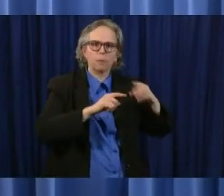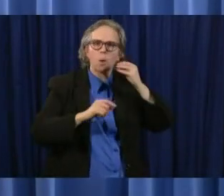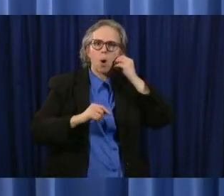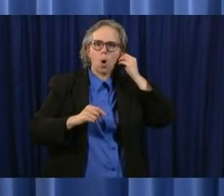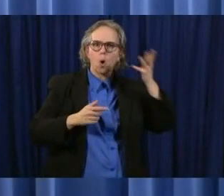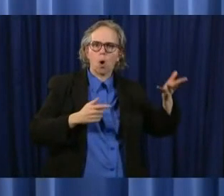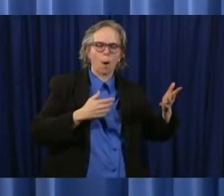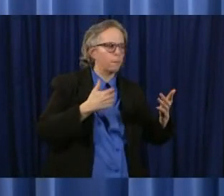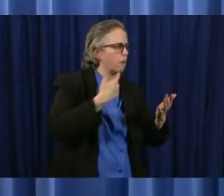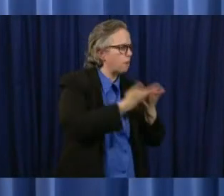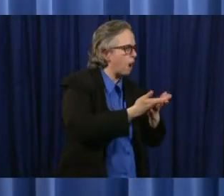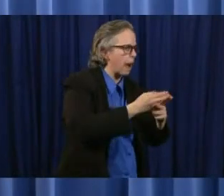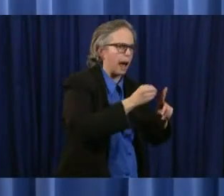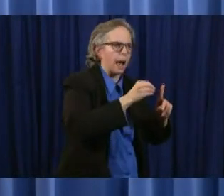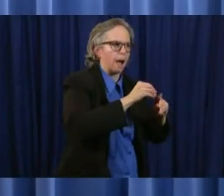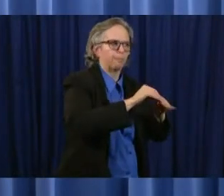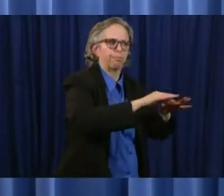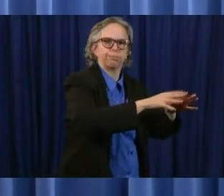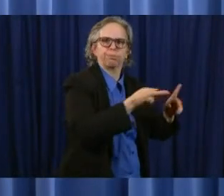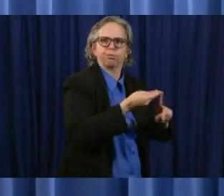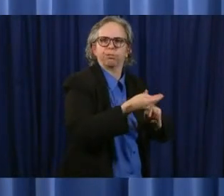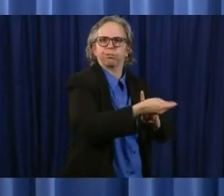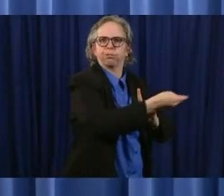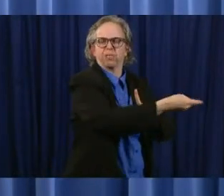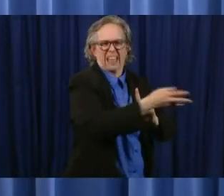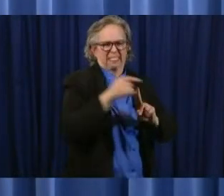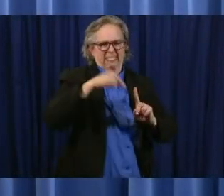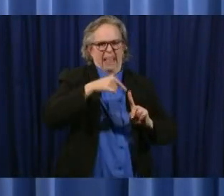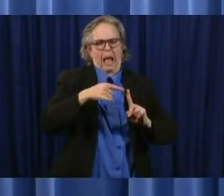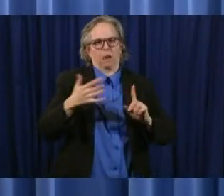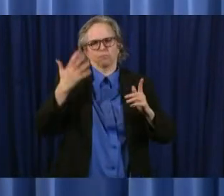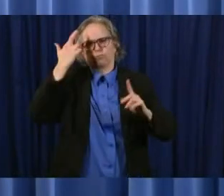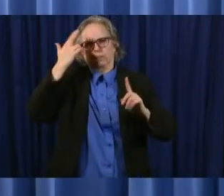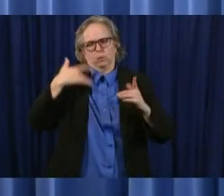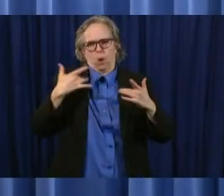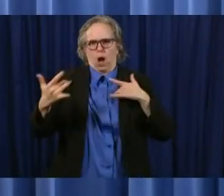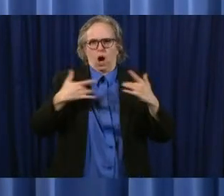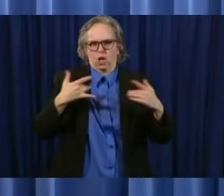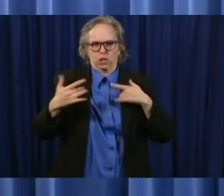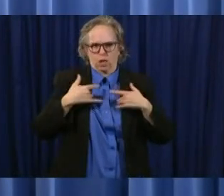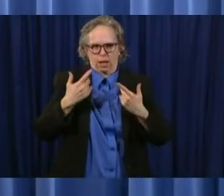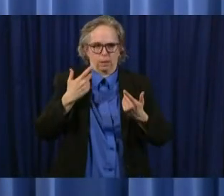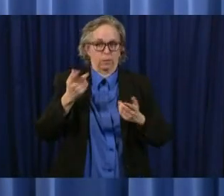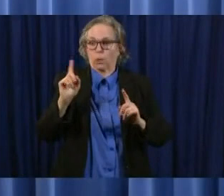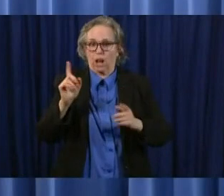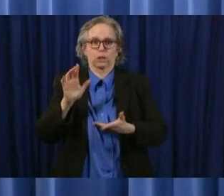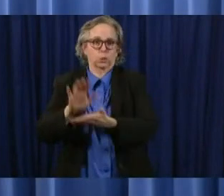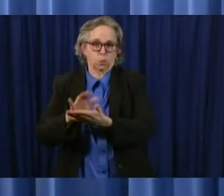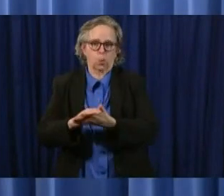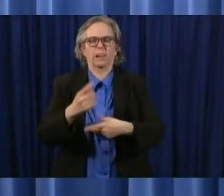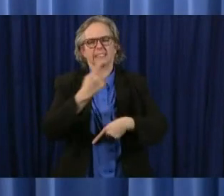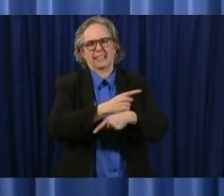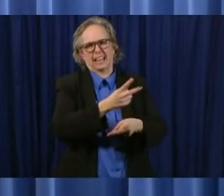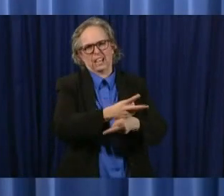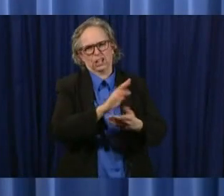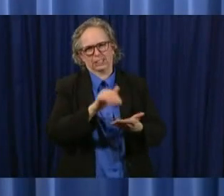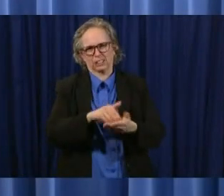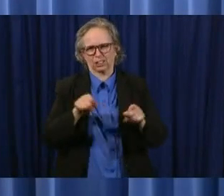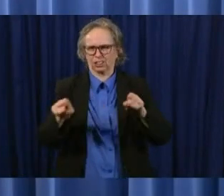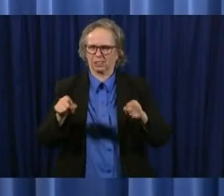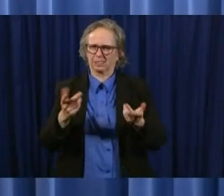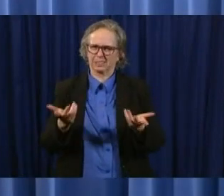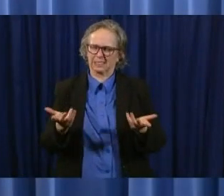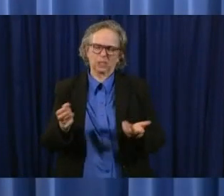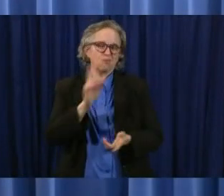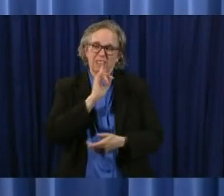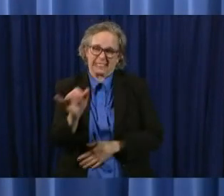their respective homes so the same principle in regard to schools also applies to child care and that's why trying to